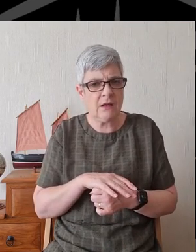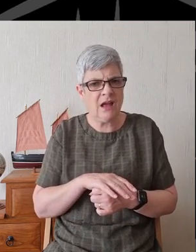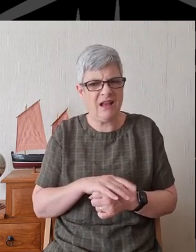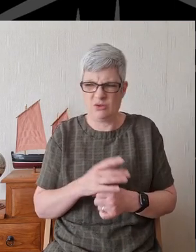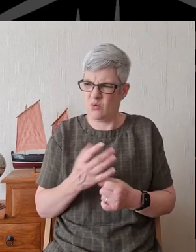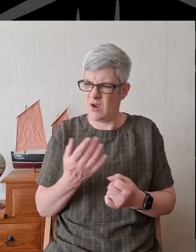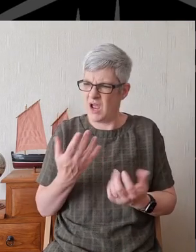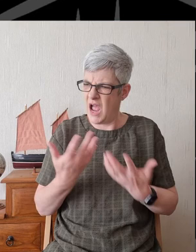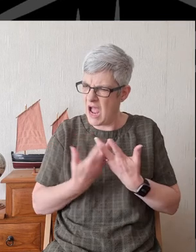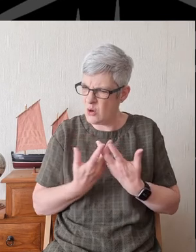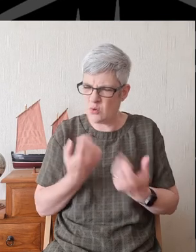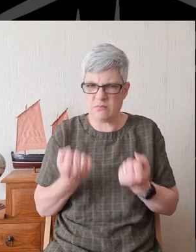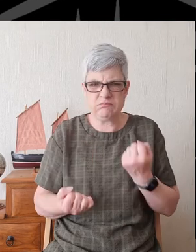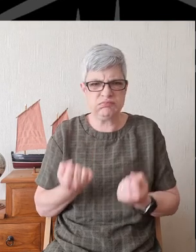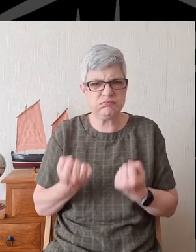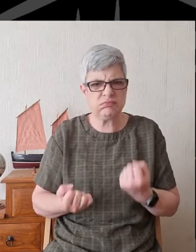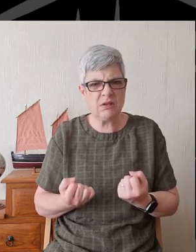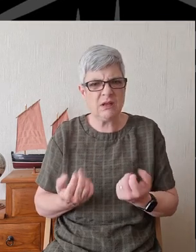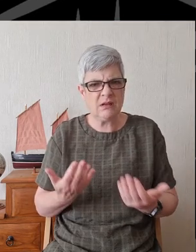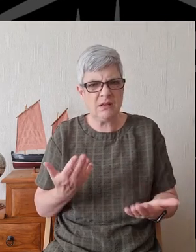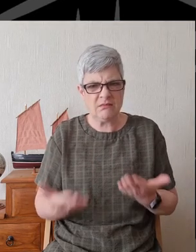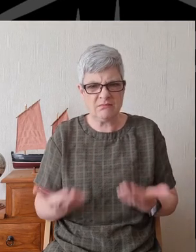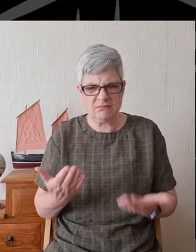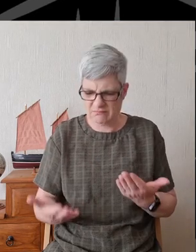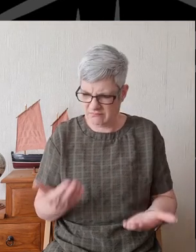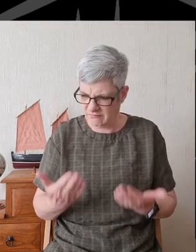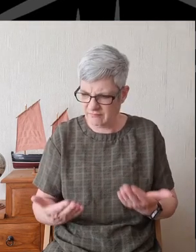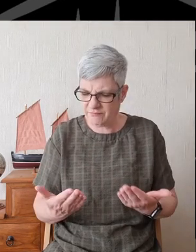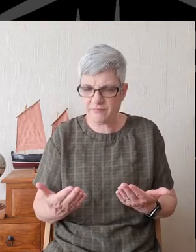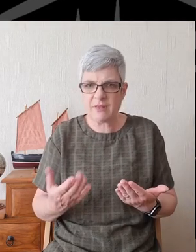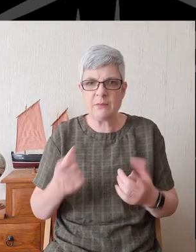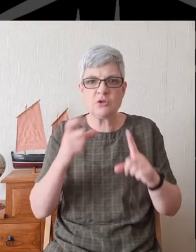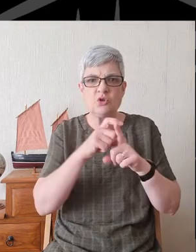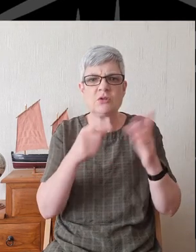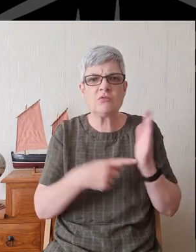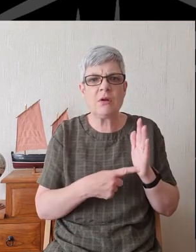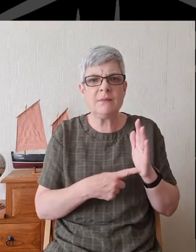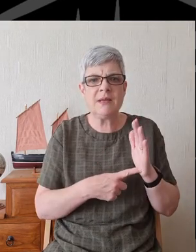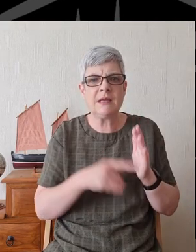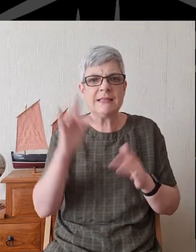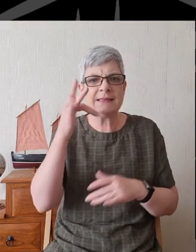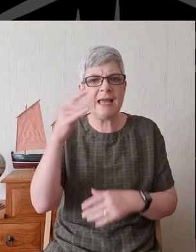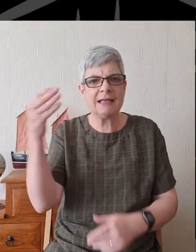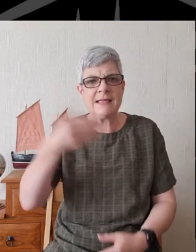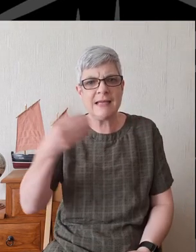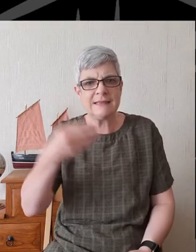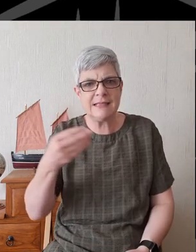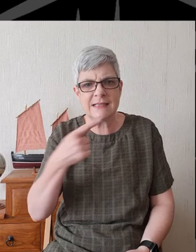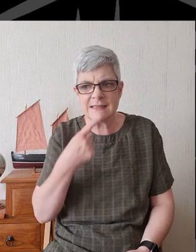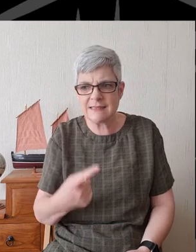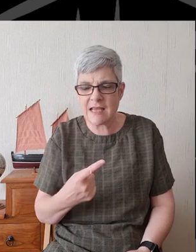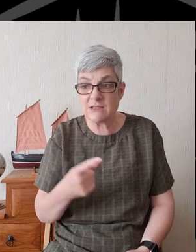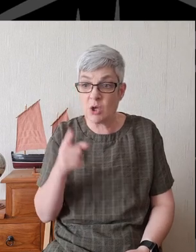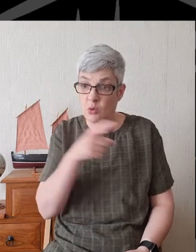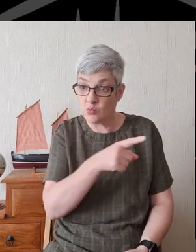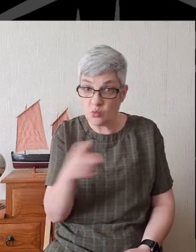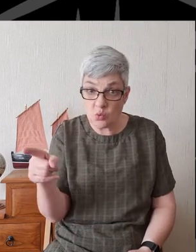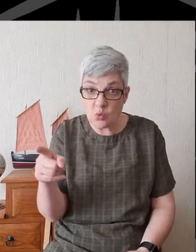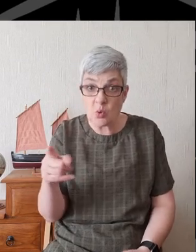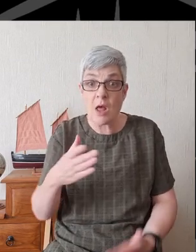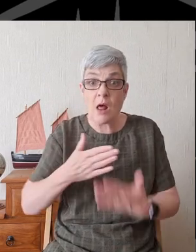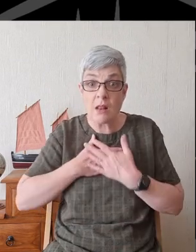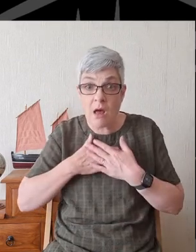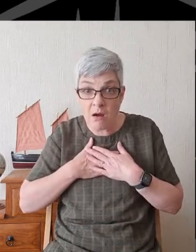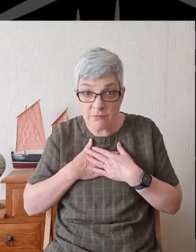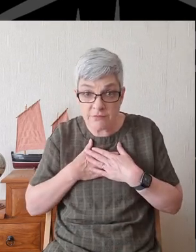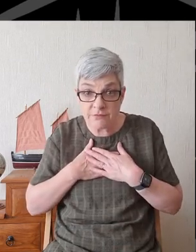With God's word To his people In Deuteronomy 10.19 Which says And you are to love Those who